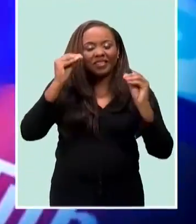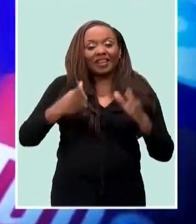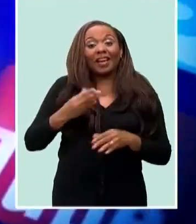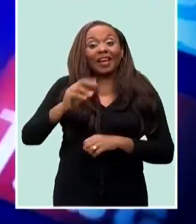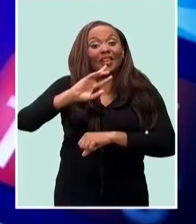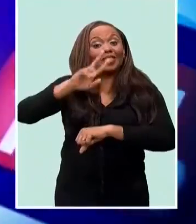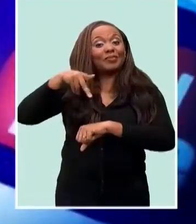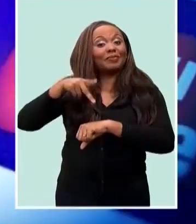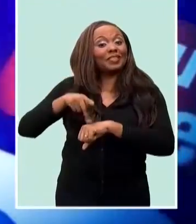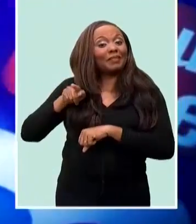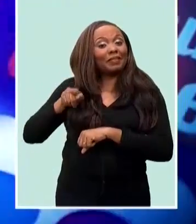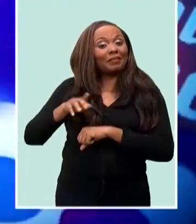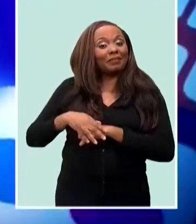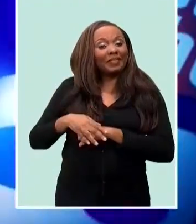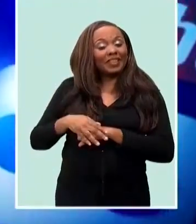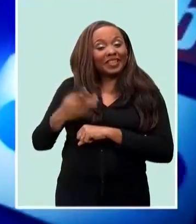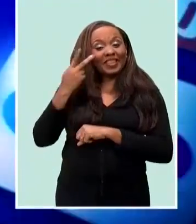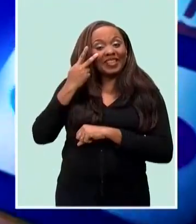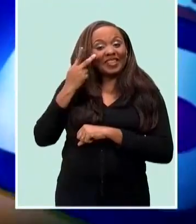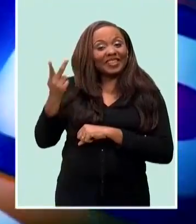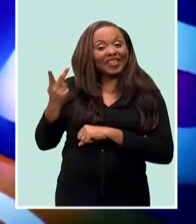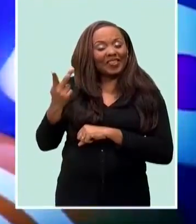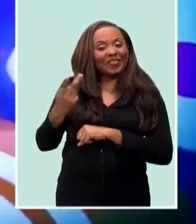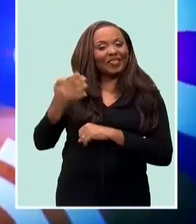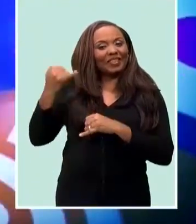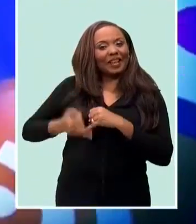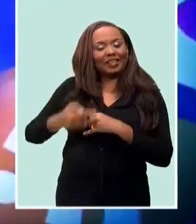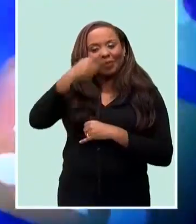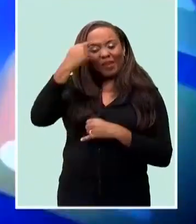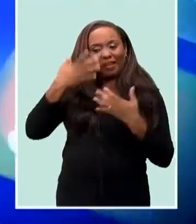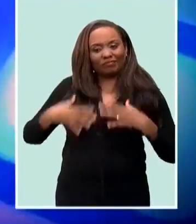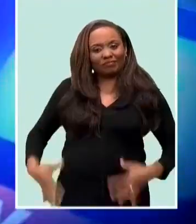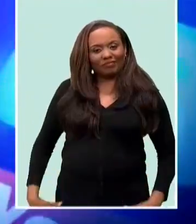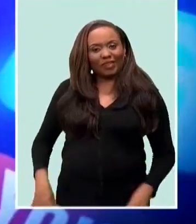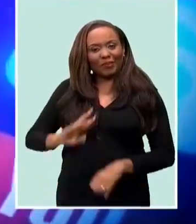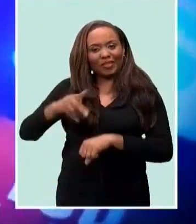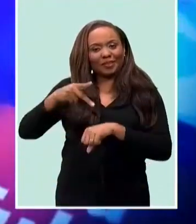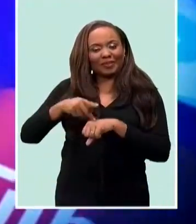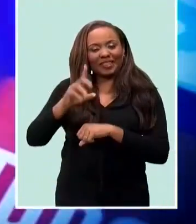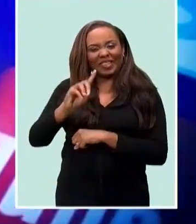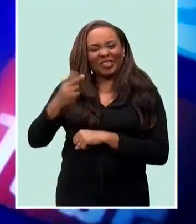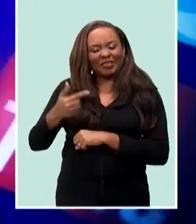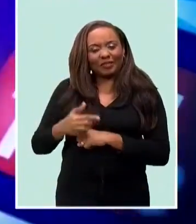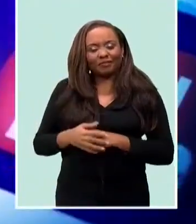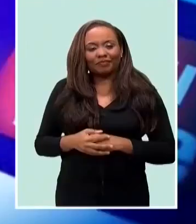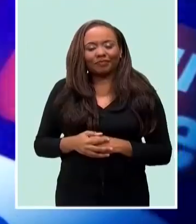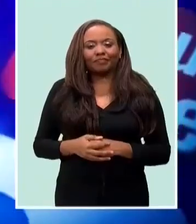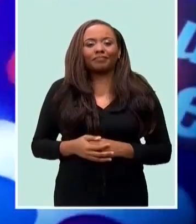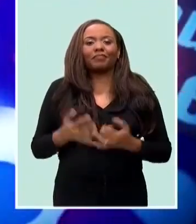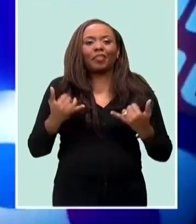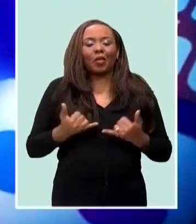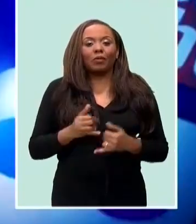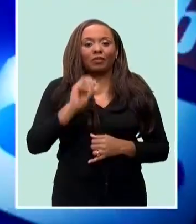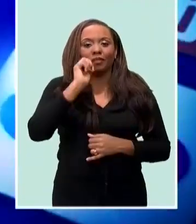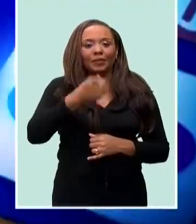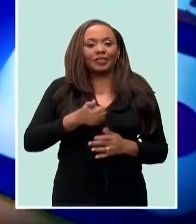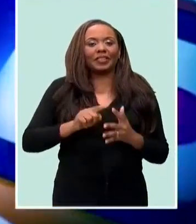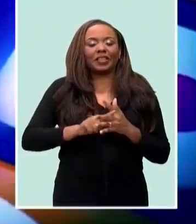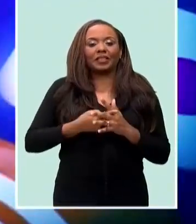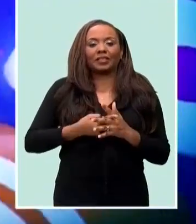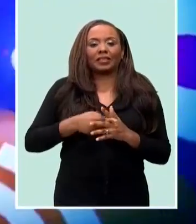as teachers. And even the principal, saw him there in that last shot. Well, now, the Lenten season gets underway tomorrow and